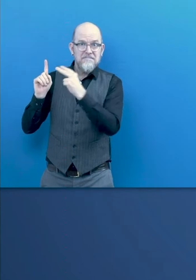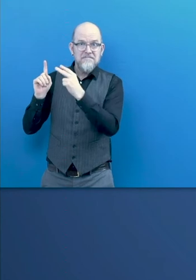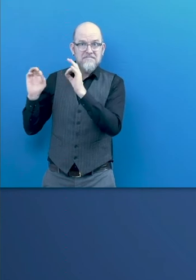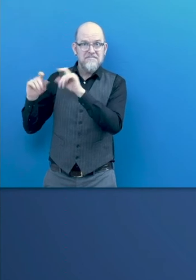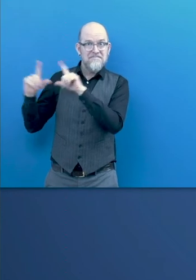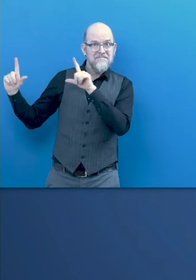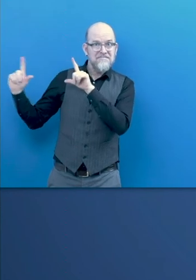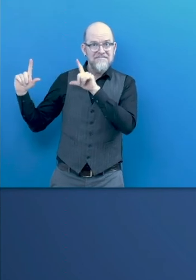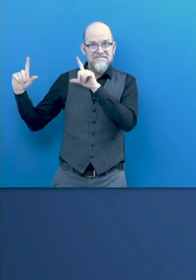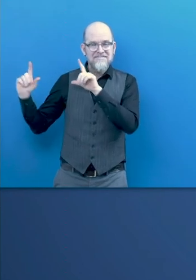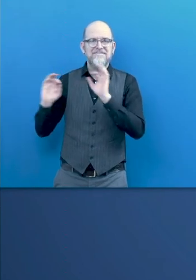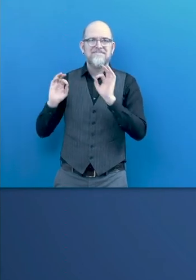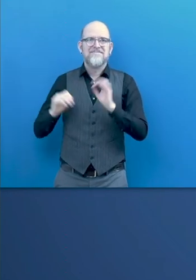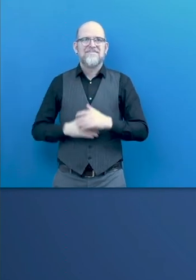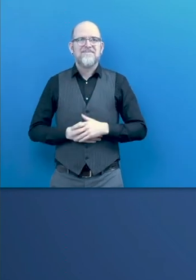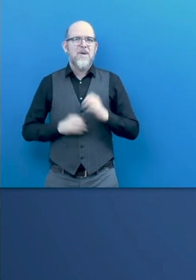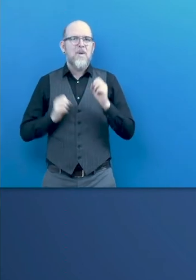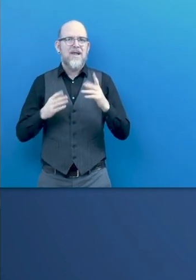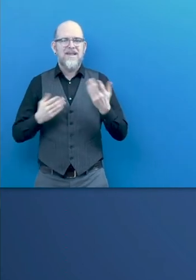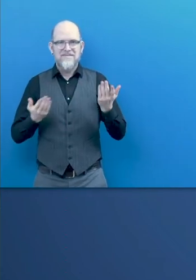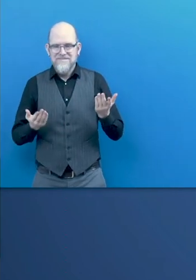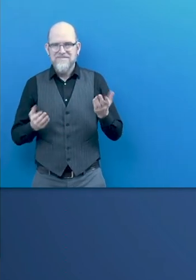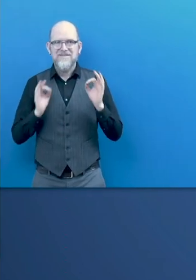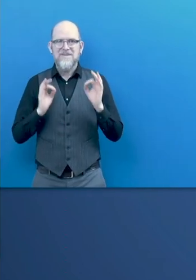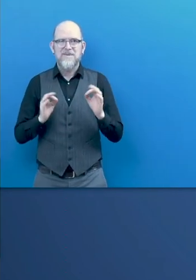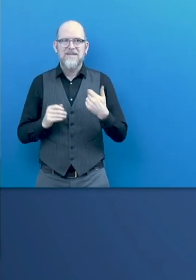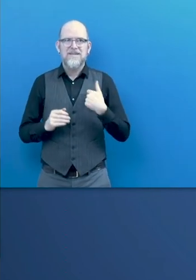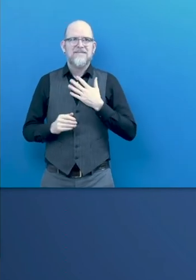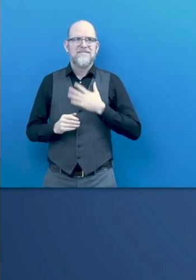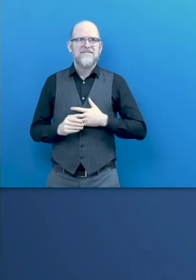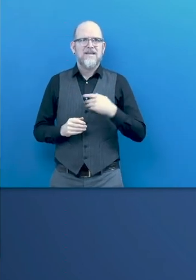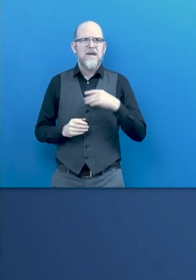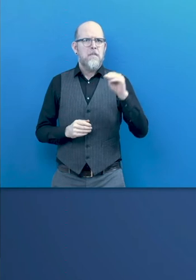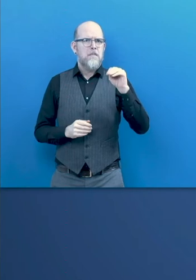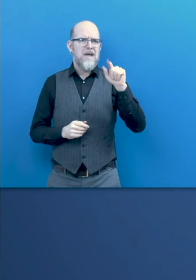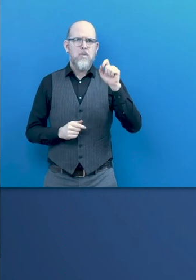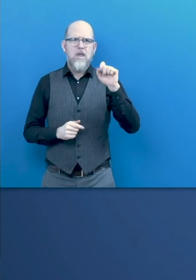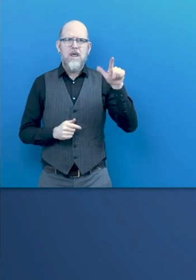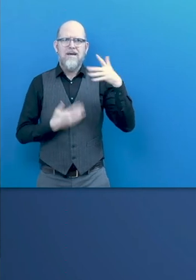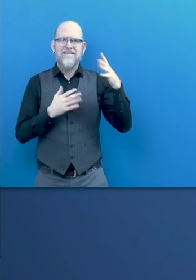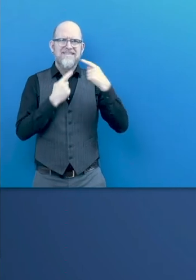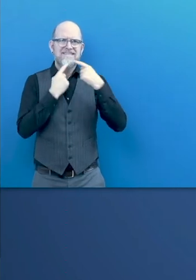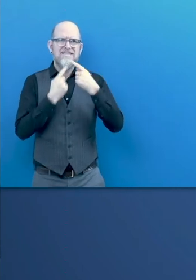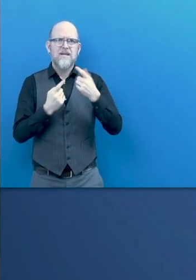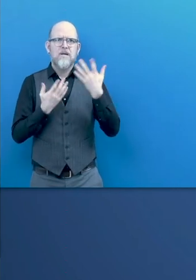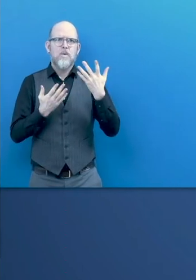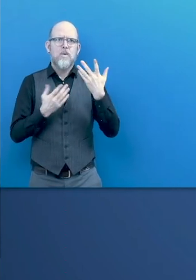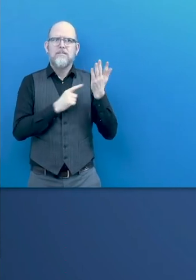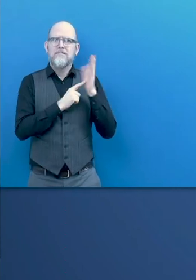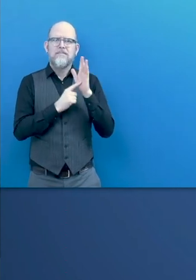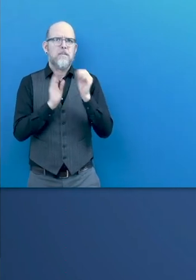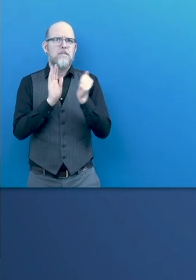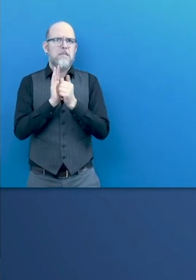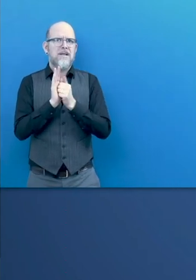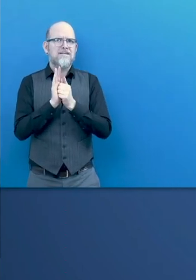Okay, so as Manuela said, today we want to present this publication, An Inclusive Digital Economy